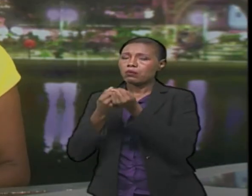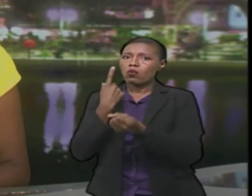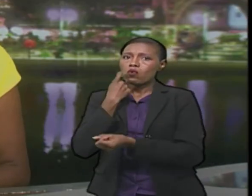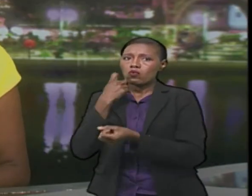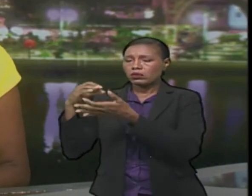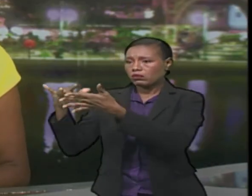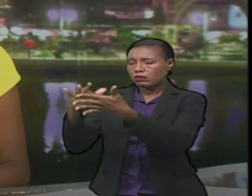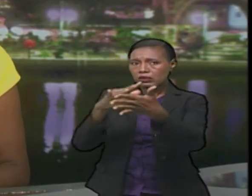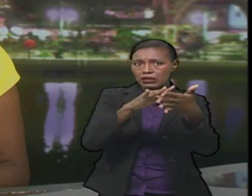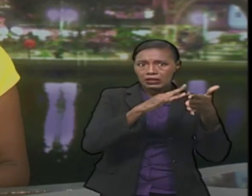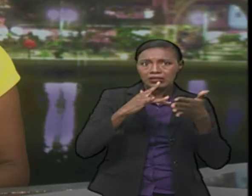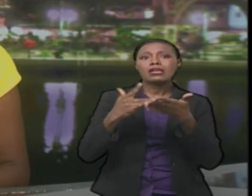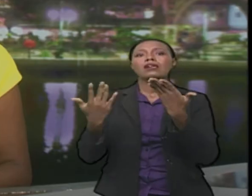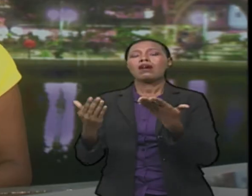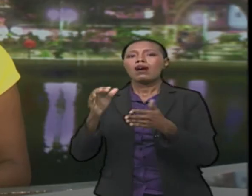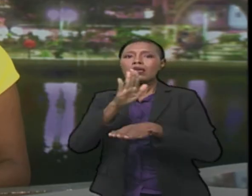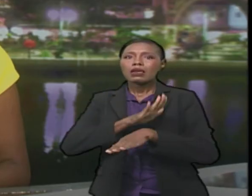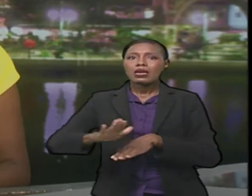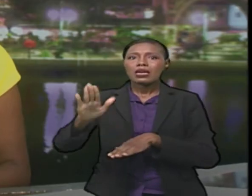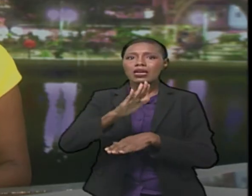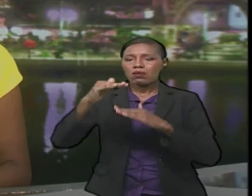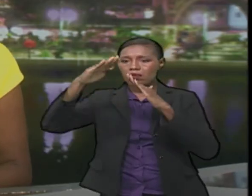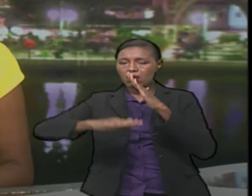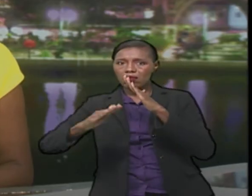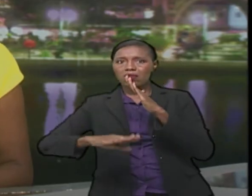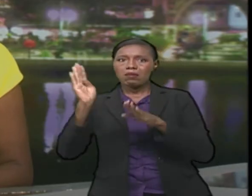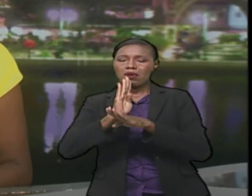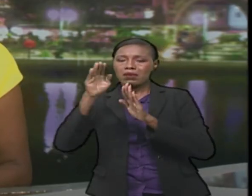study done on state fragility, on which Barbados ranked low.